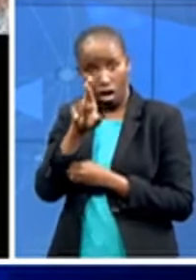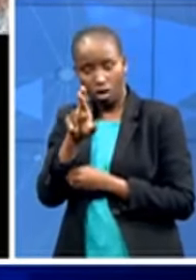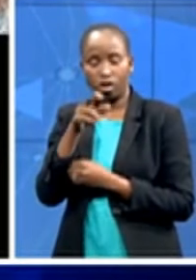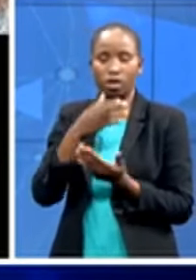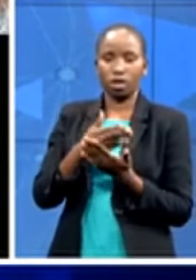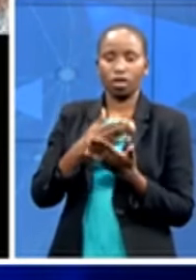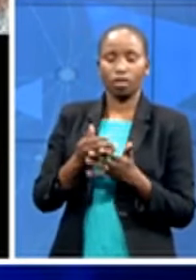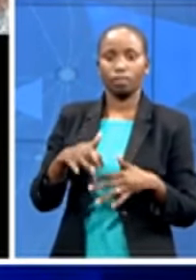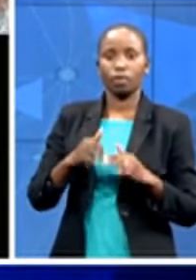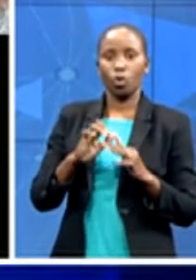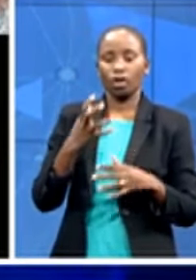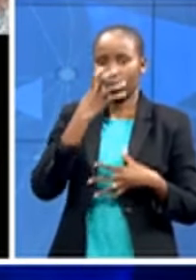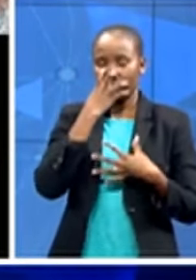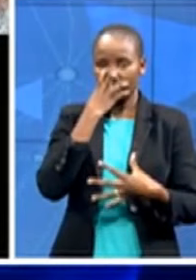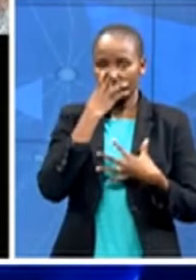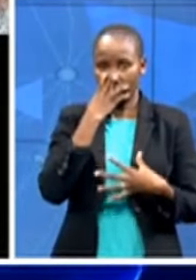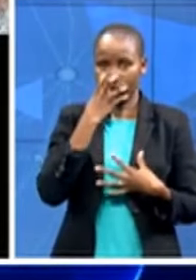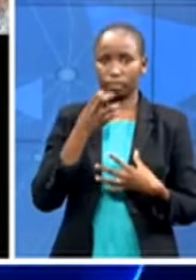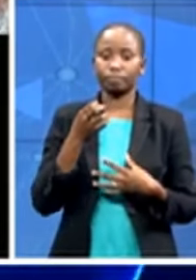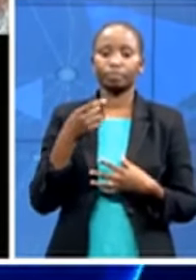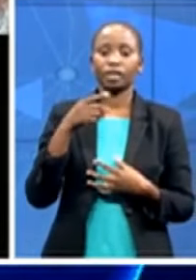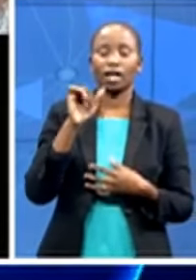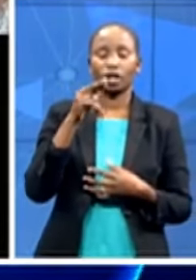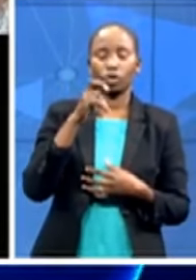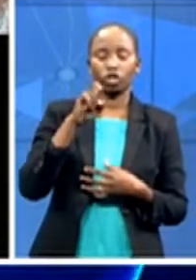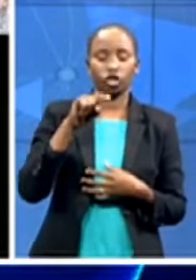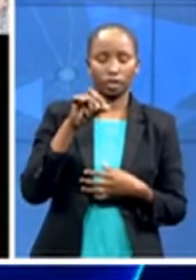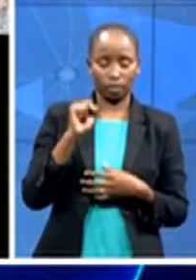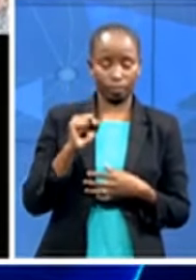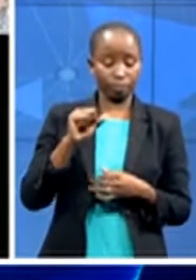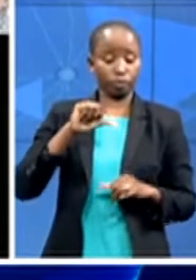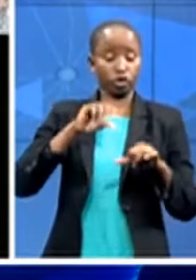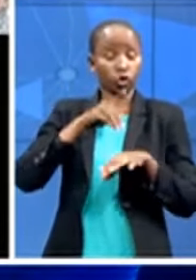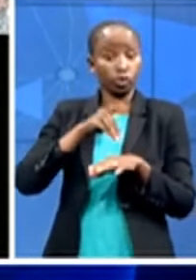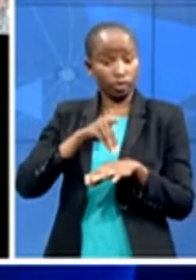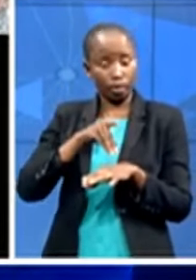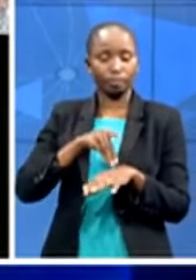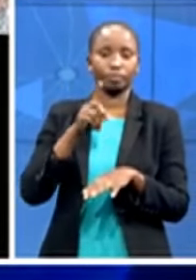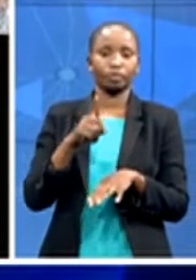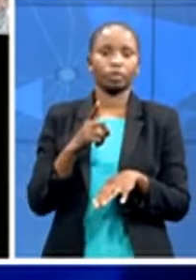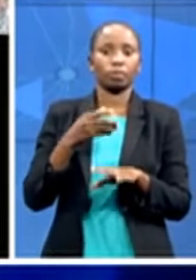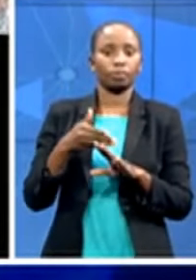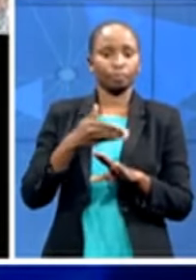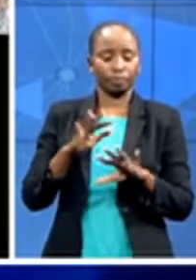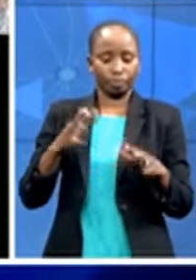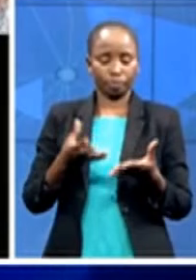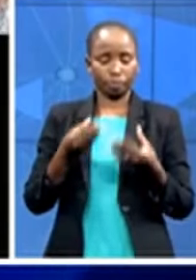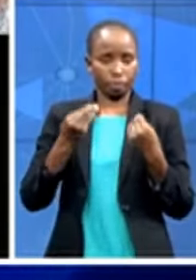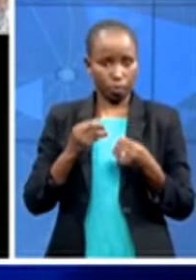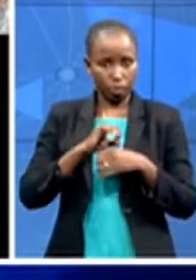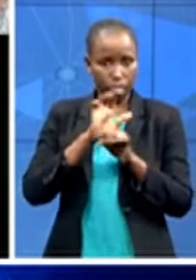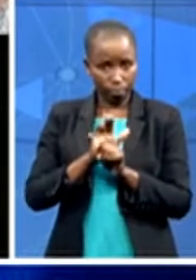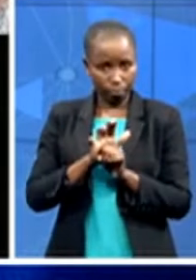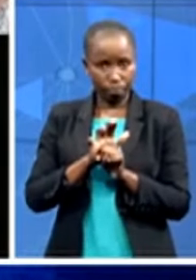gynecologist but has been focusing her efforts on post-covid recovery and dr daniela eliasov is a specialist